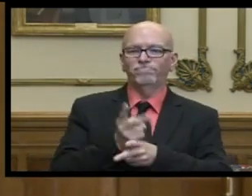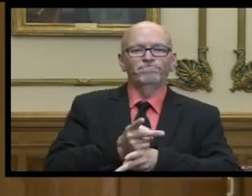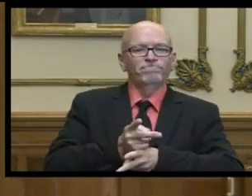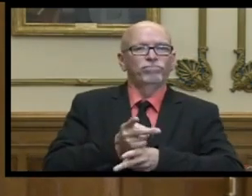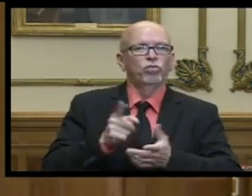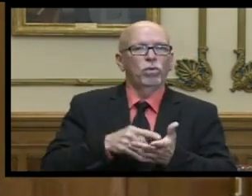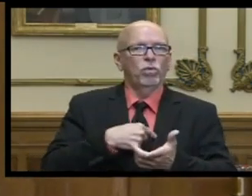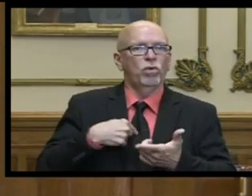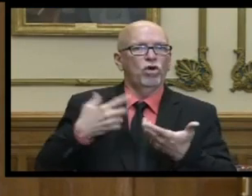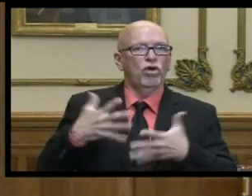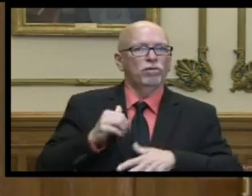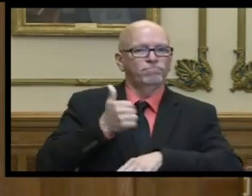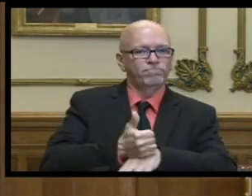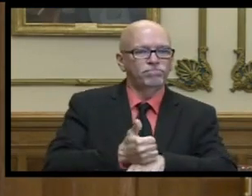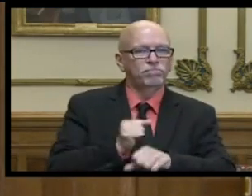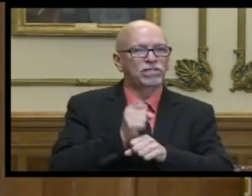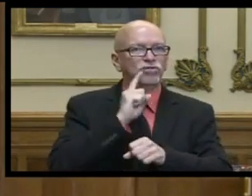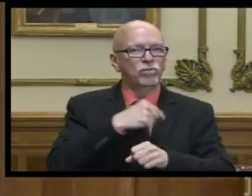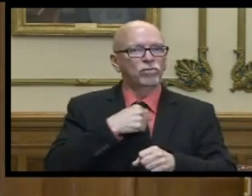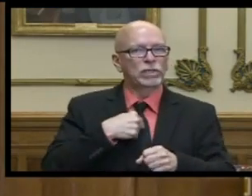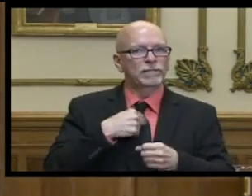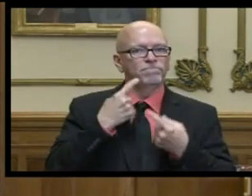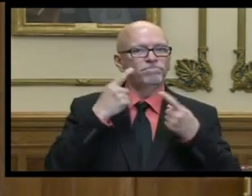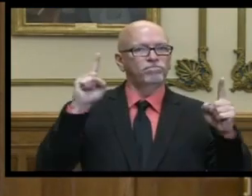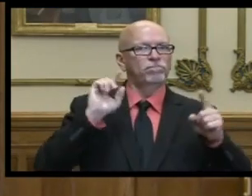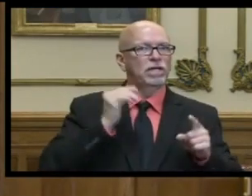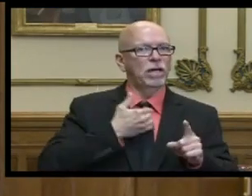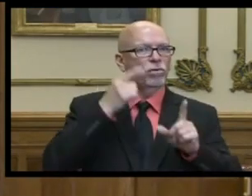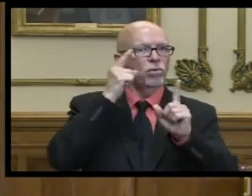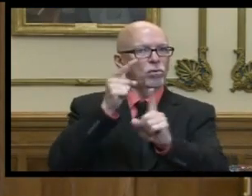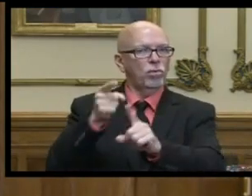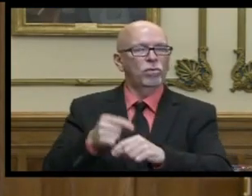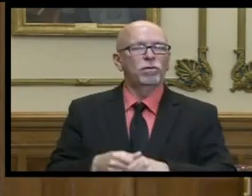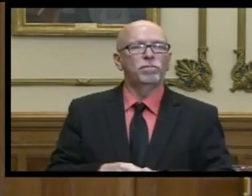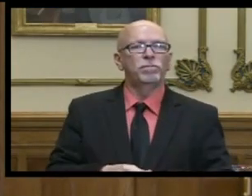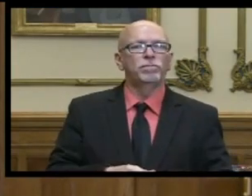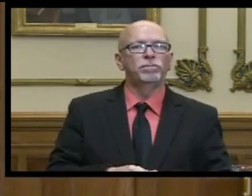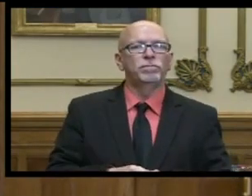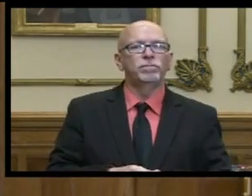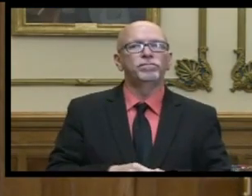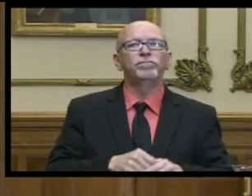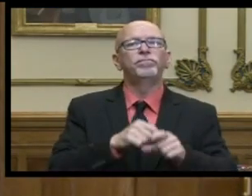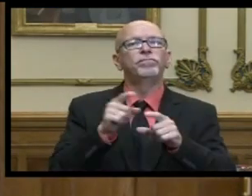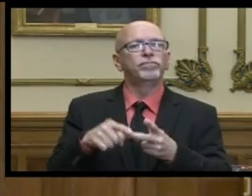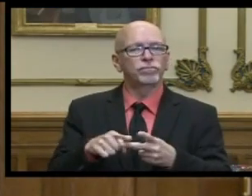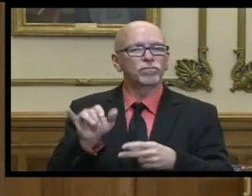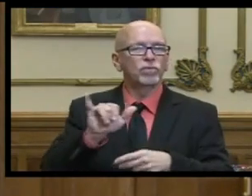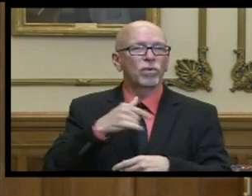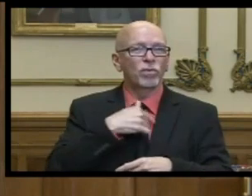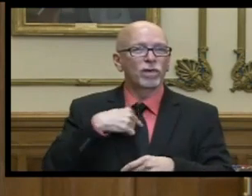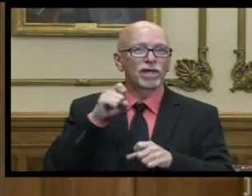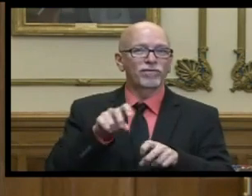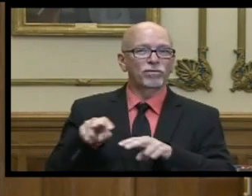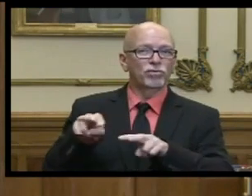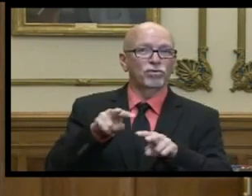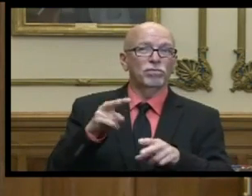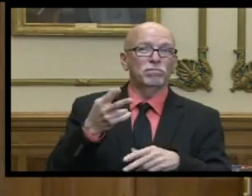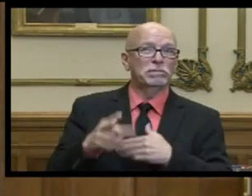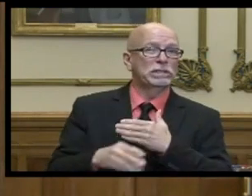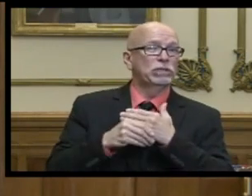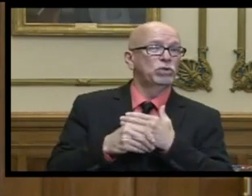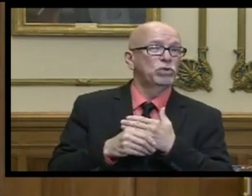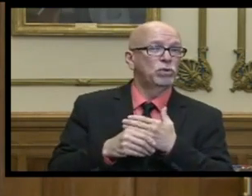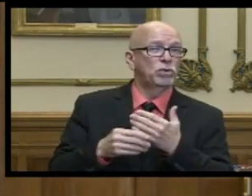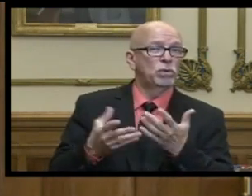we've already imposed and make sure we achieve those uh those targets um also have to look for probably additional